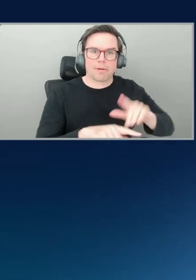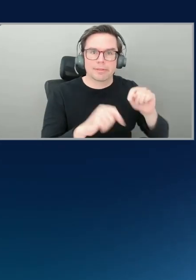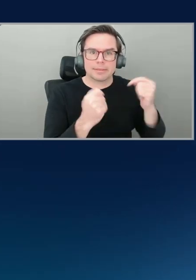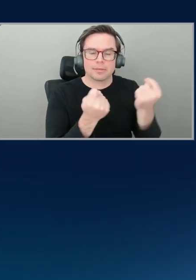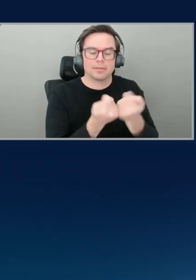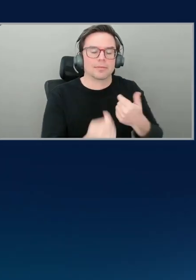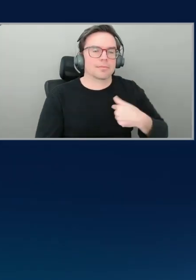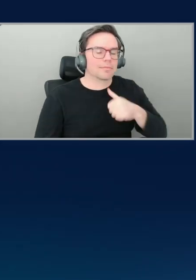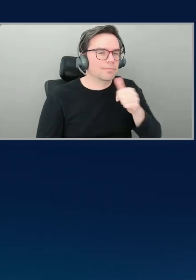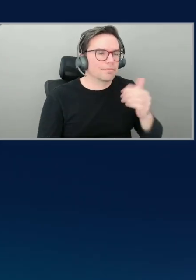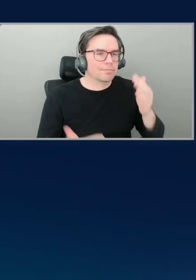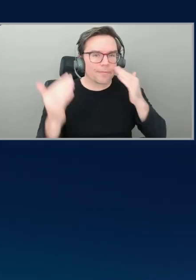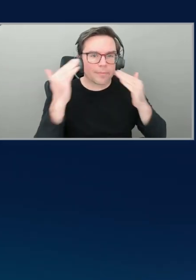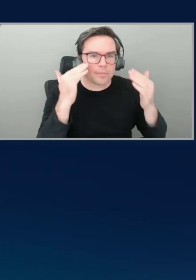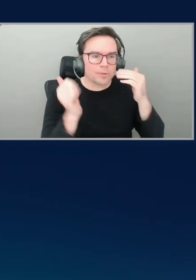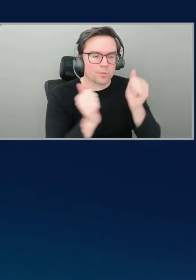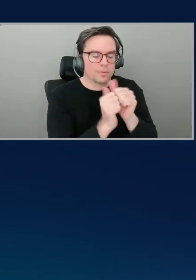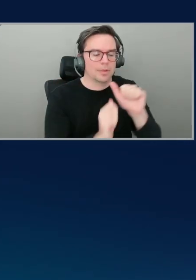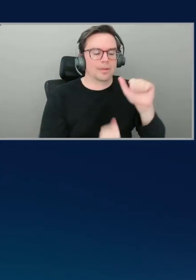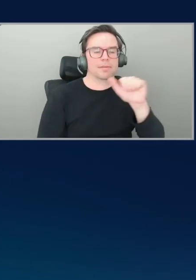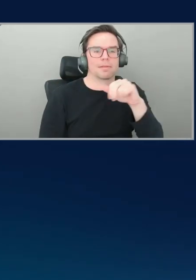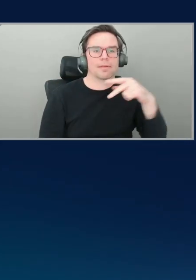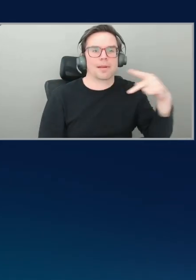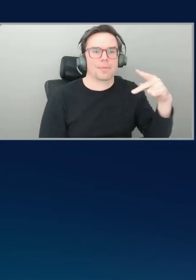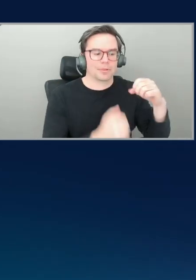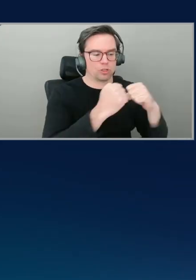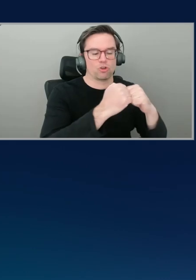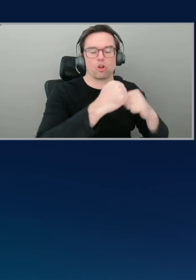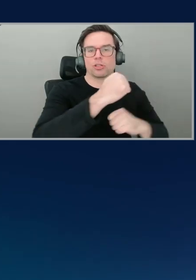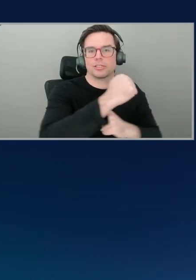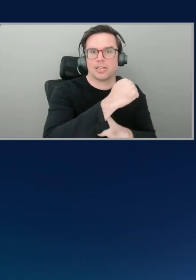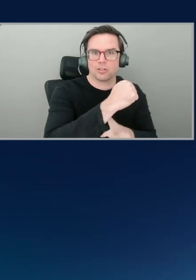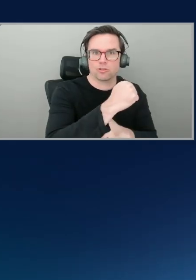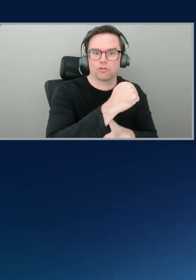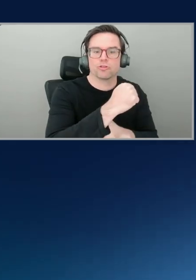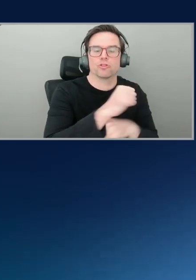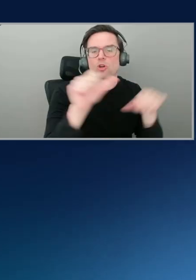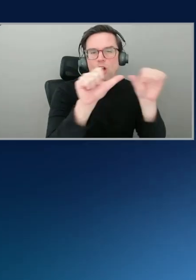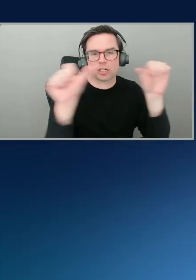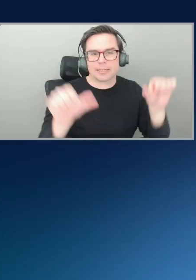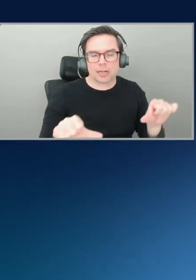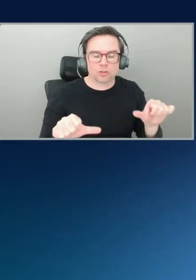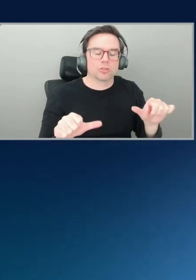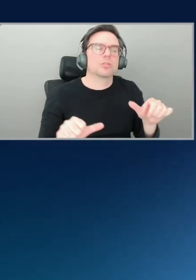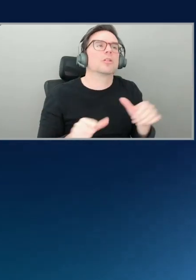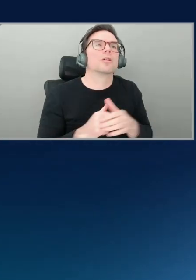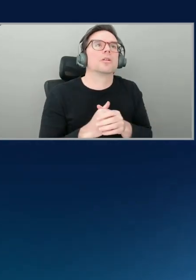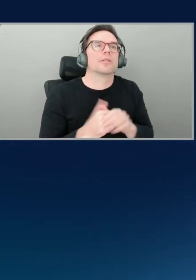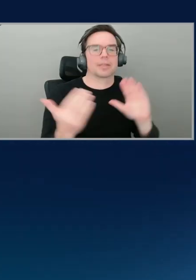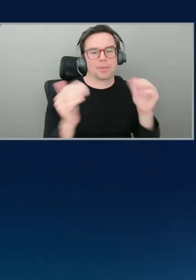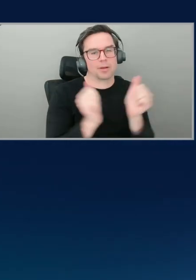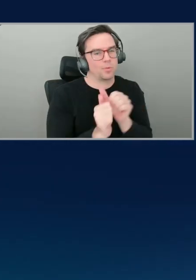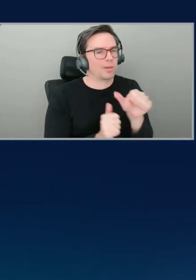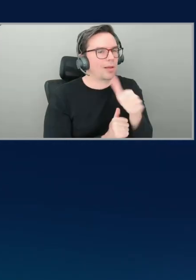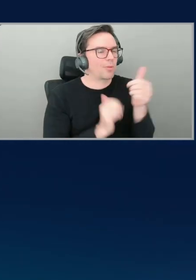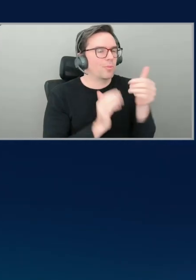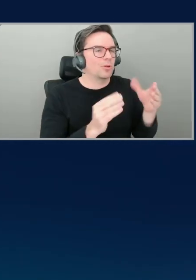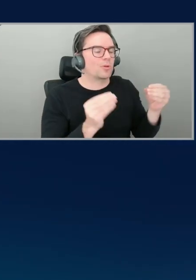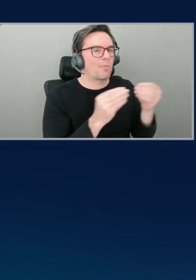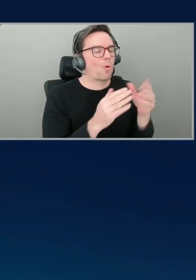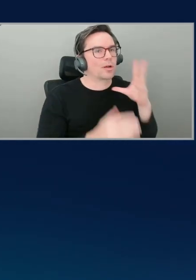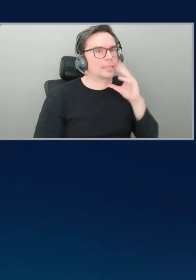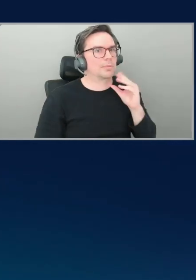the application architecture as somebody more senior might be. So I'm probably going to try and